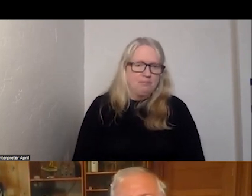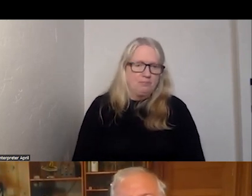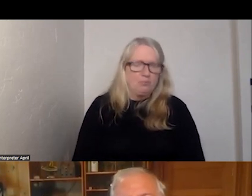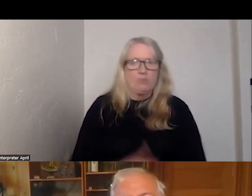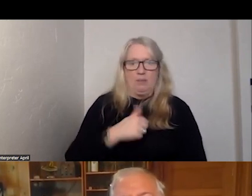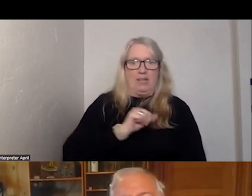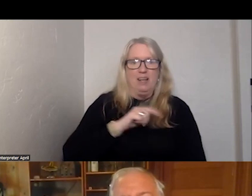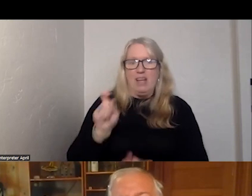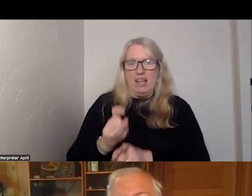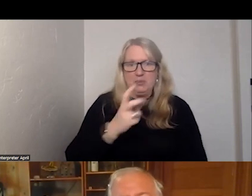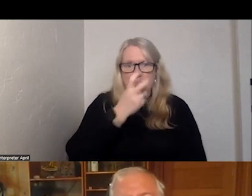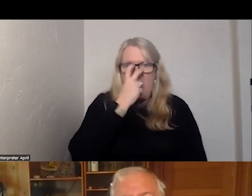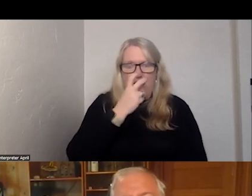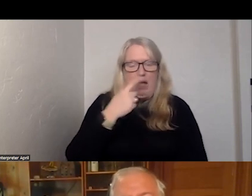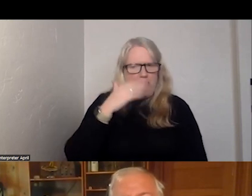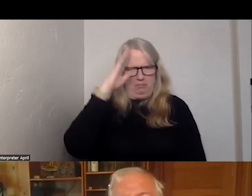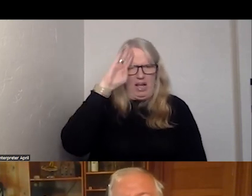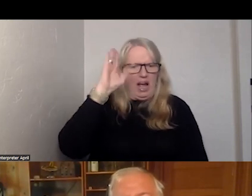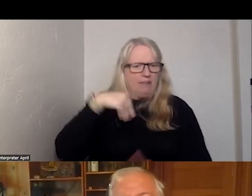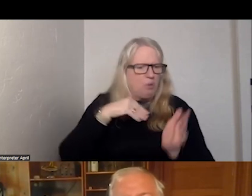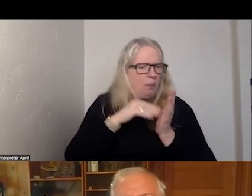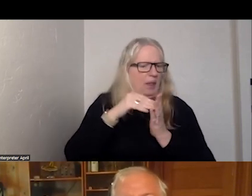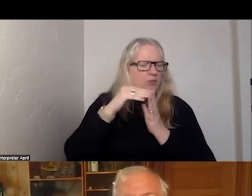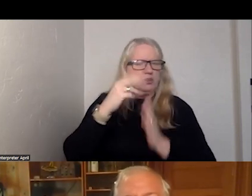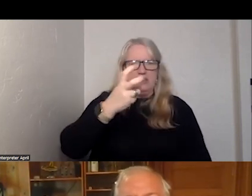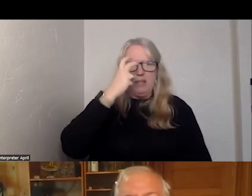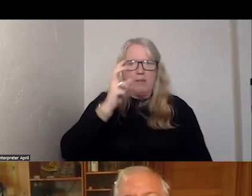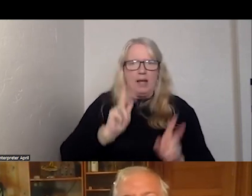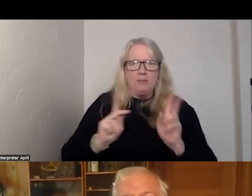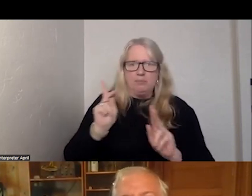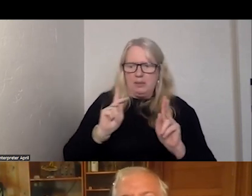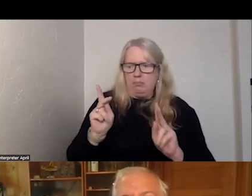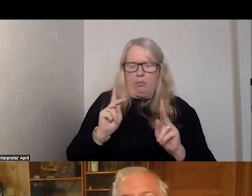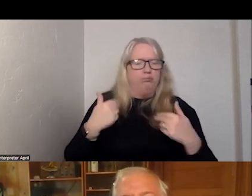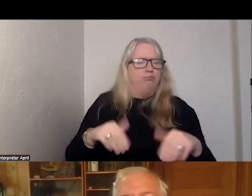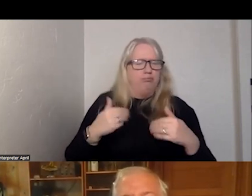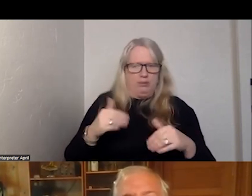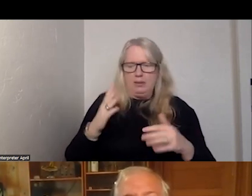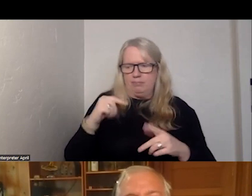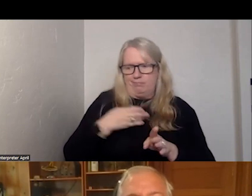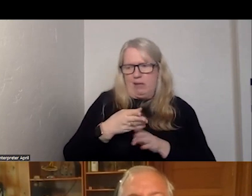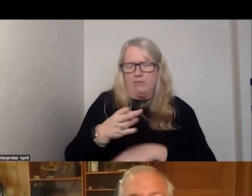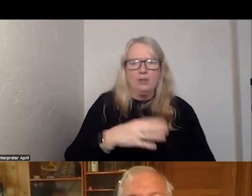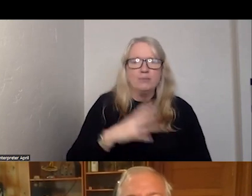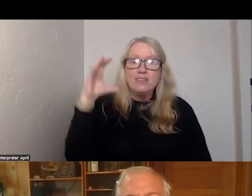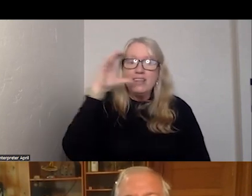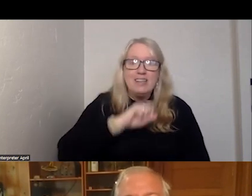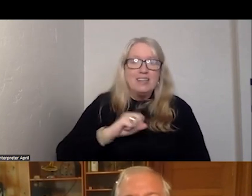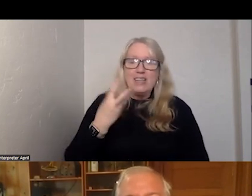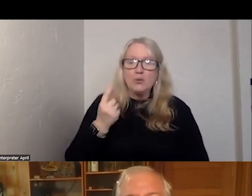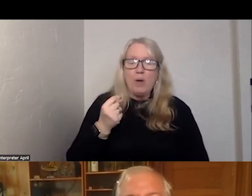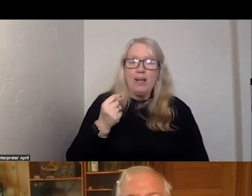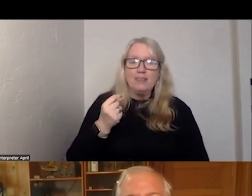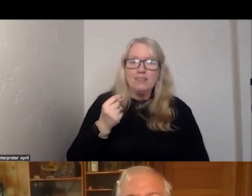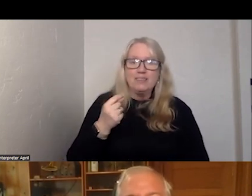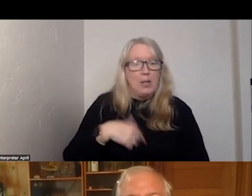blind guy, and I've known thousands of blind people in my time in this field. And guess what? Blind people